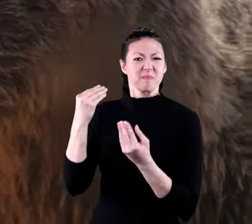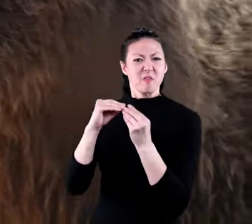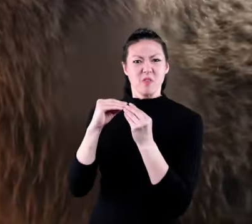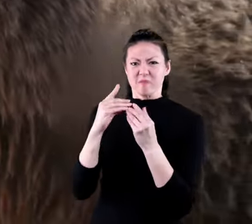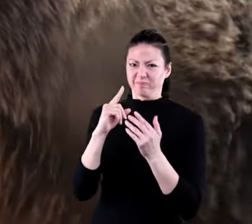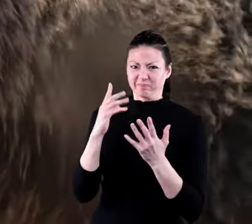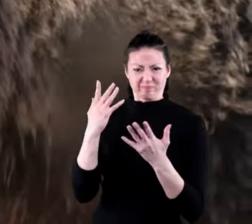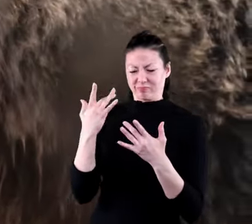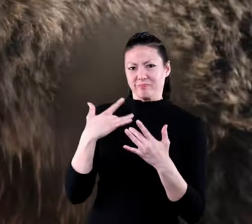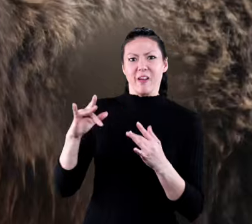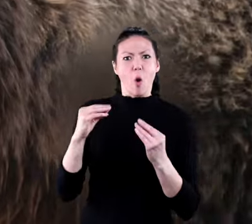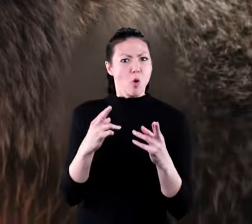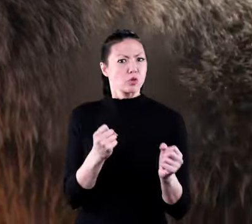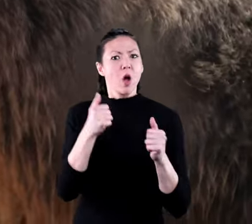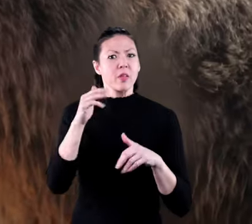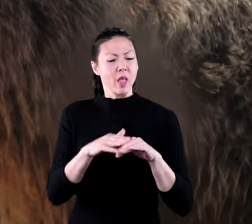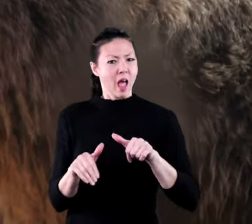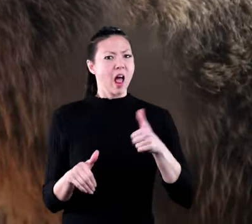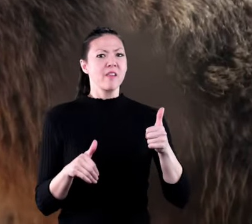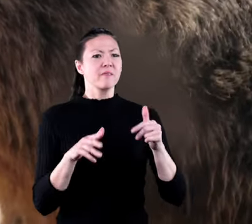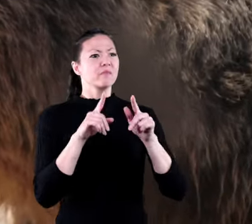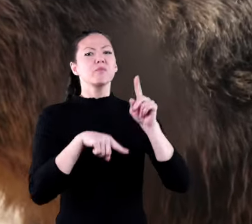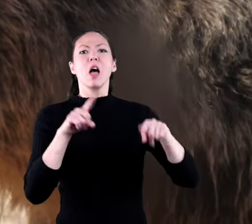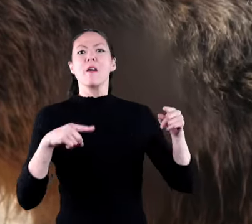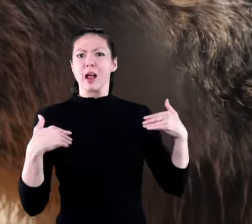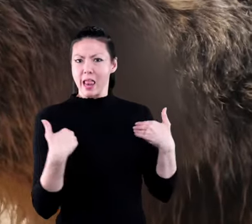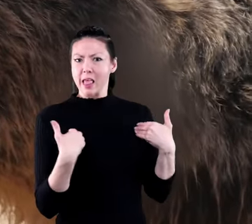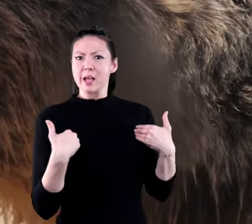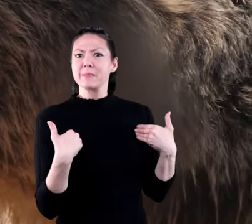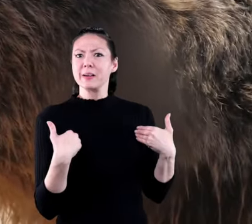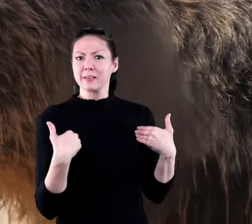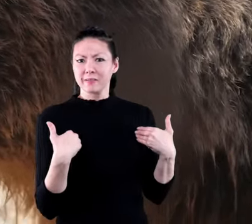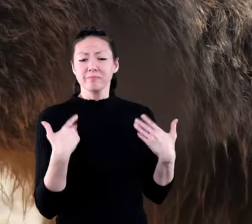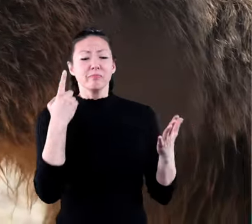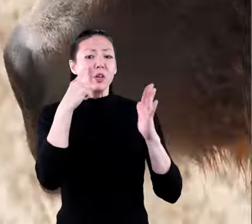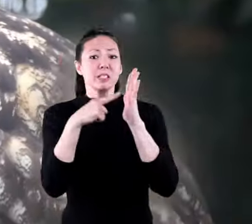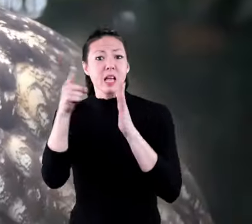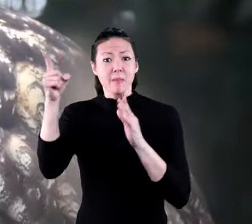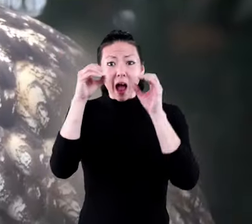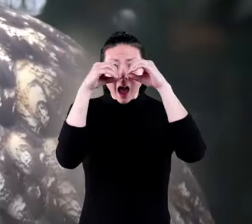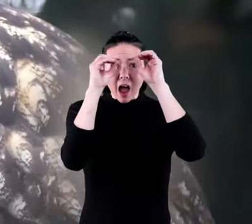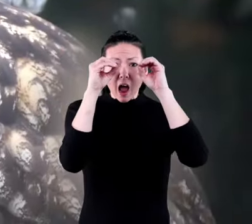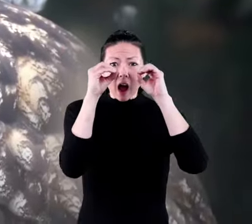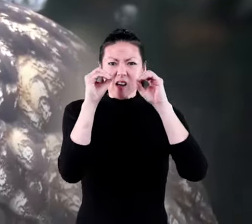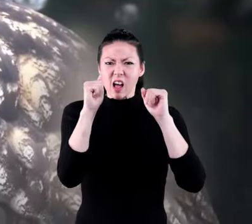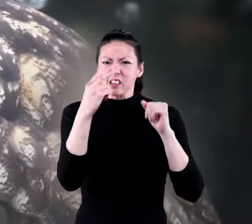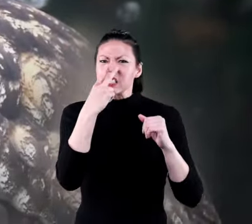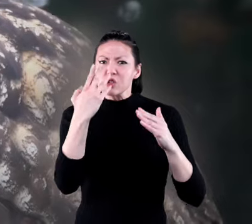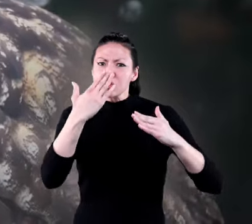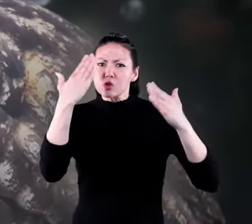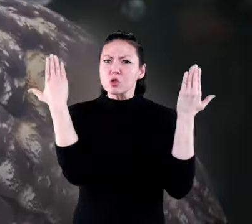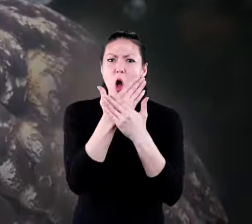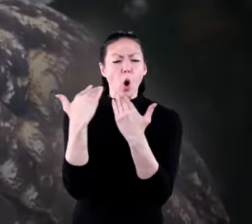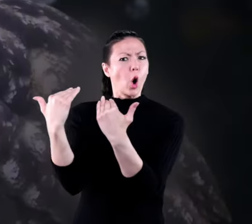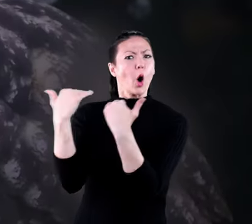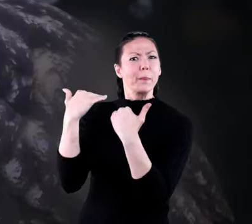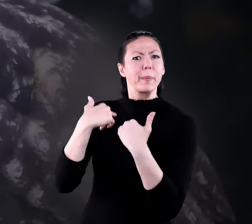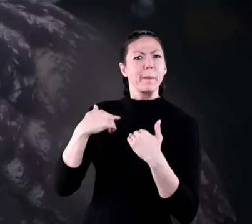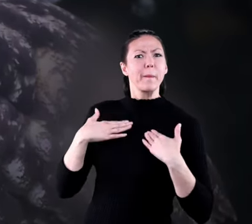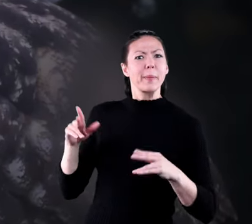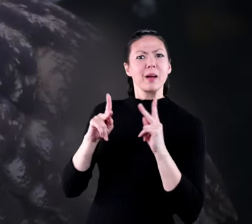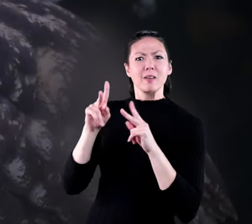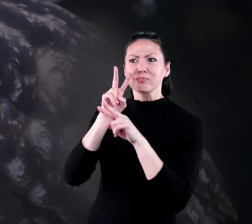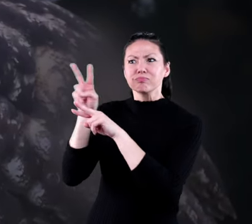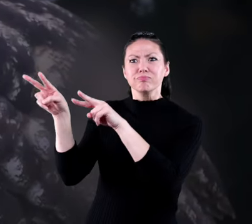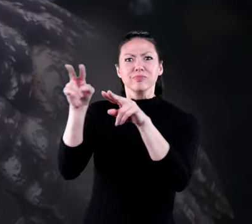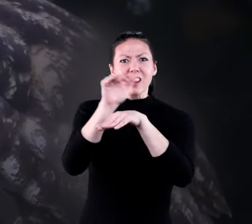are more prevalent or stronger than others in various animals for example owls see better at night in